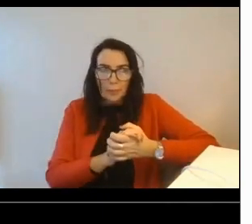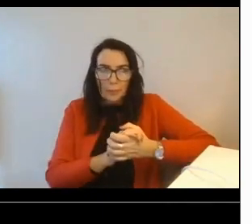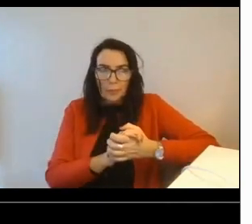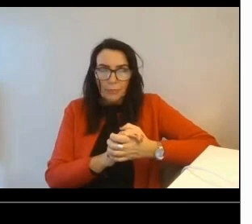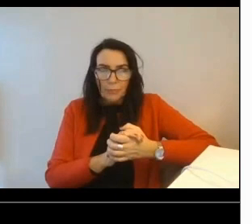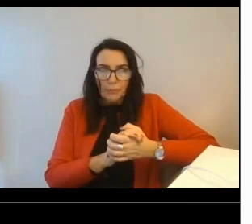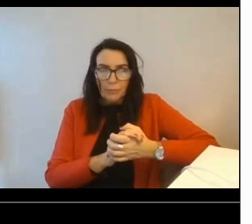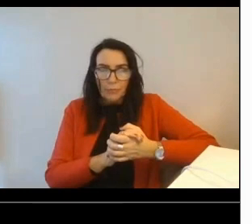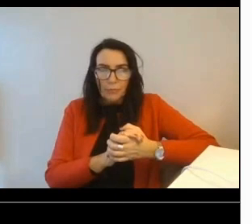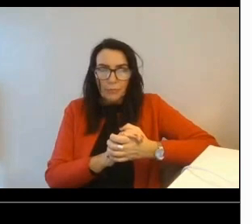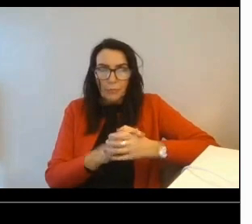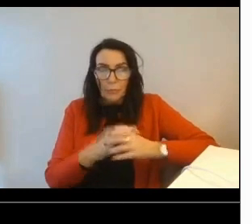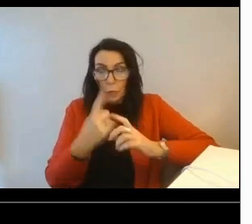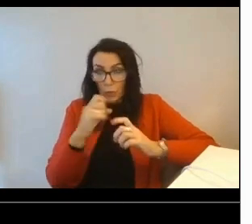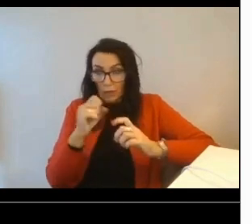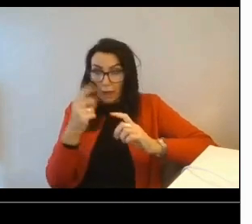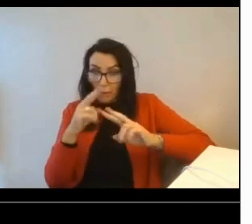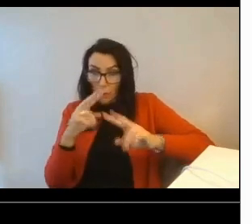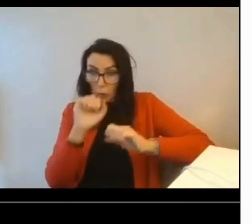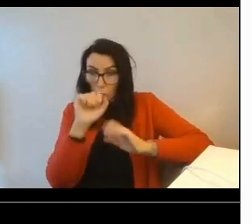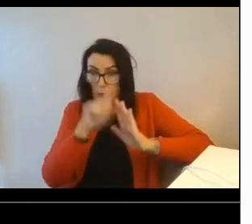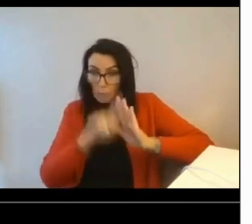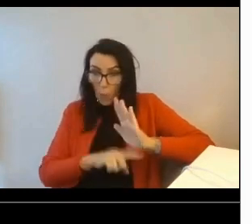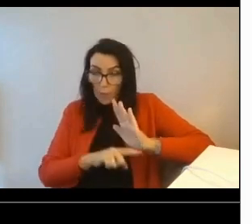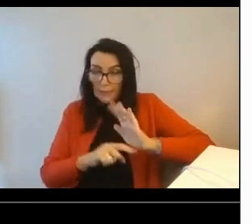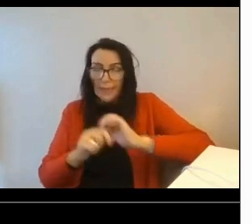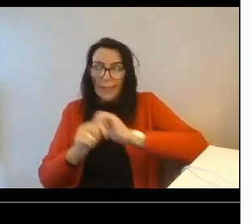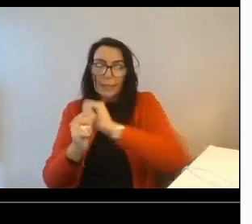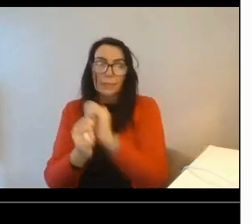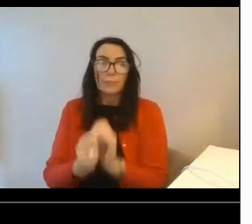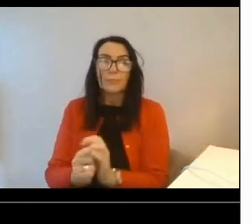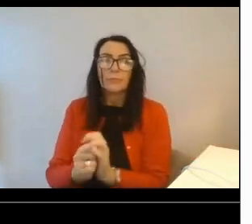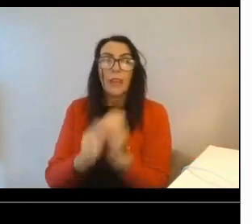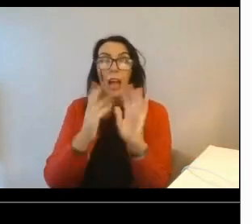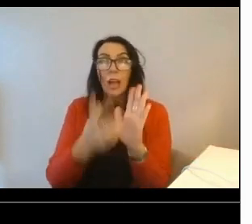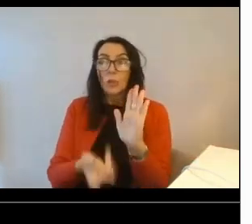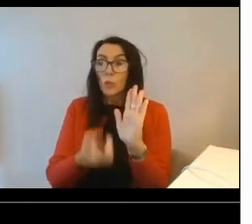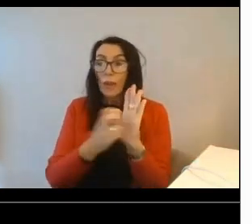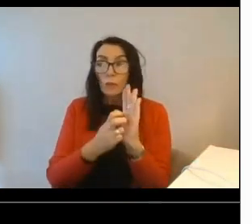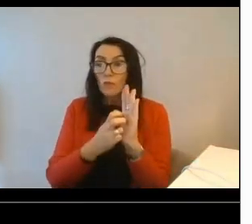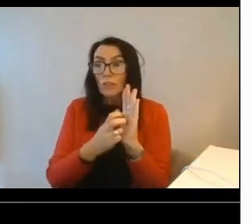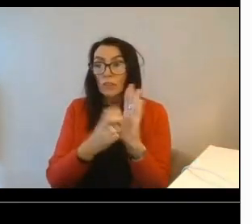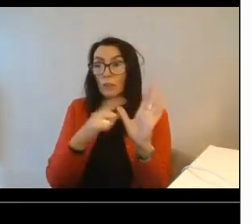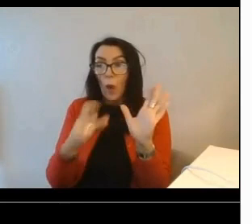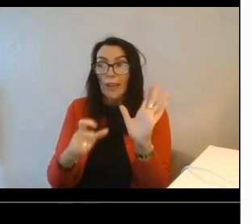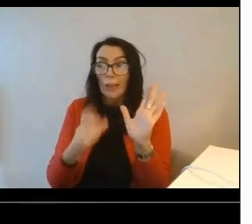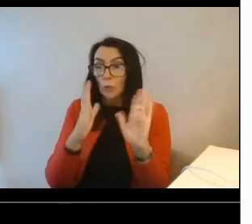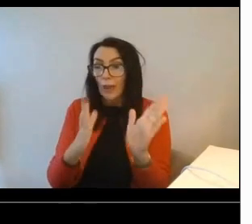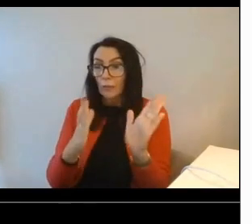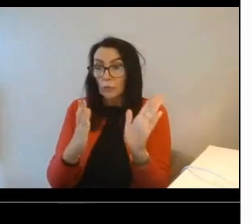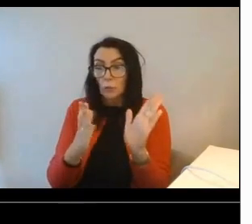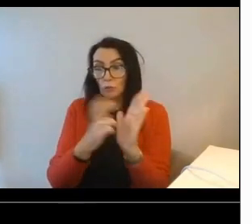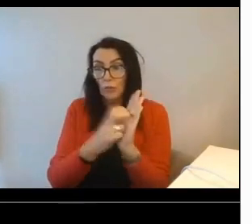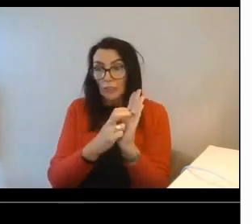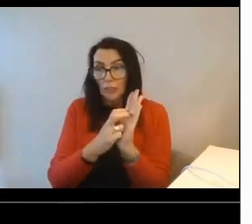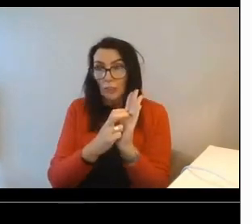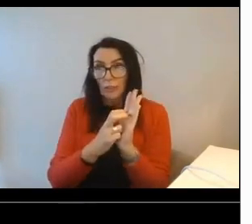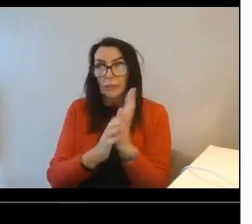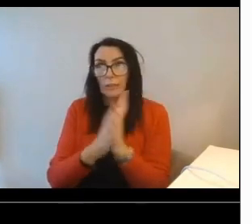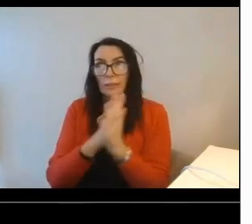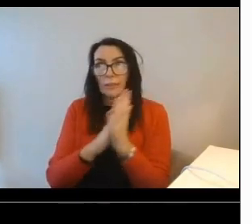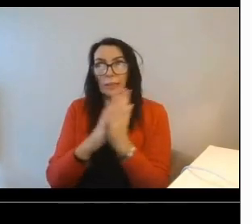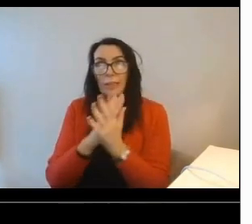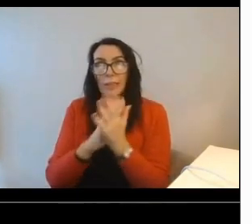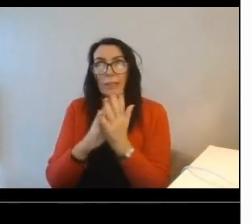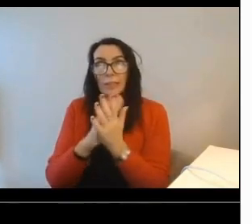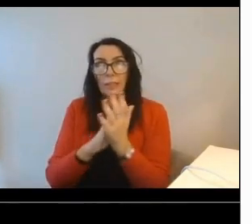own existing policy. Users are not necessarily required to register for an account to use the tool, which can help provide additional peace of mind to those who are